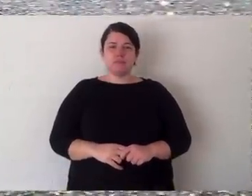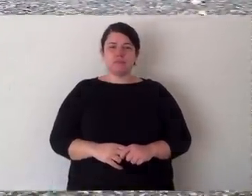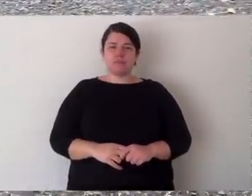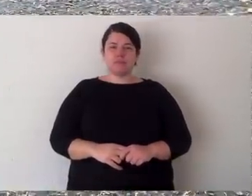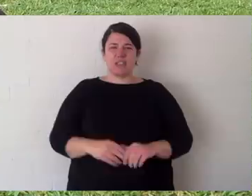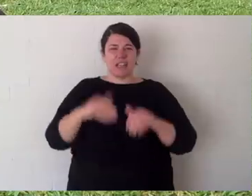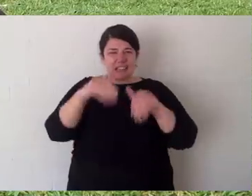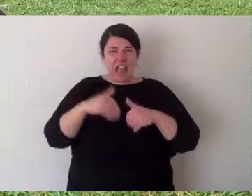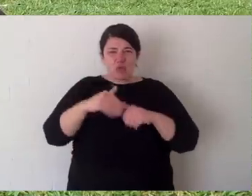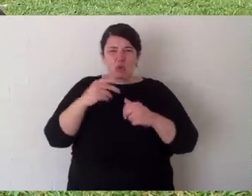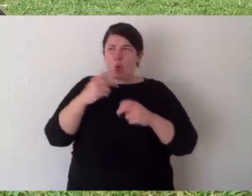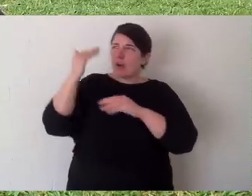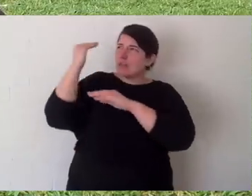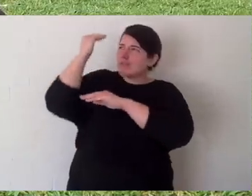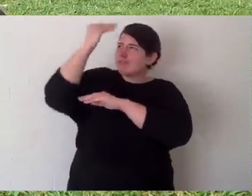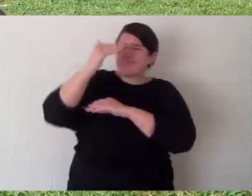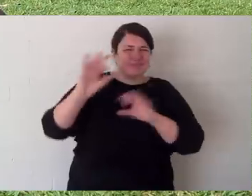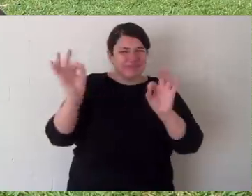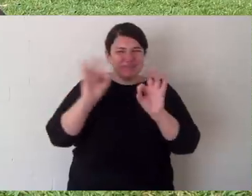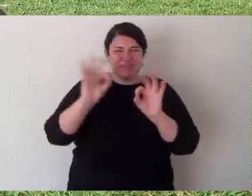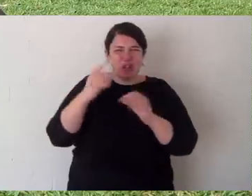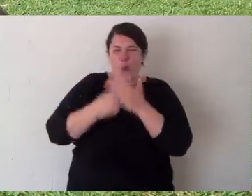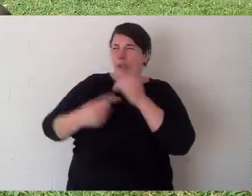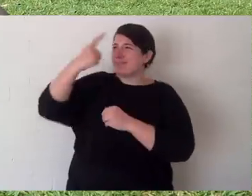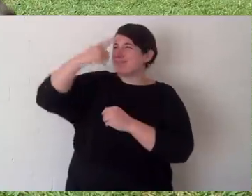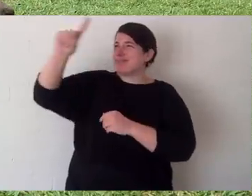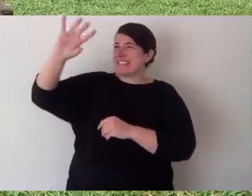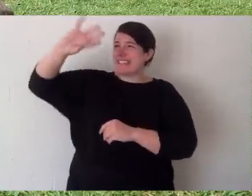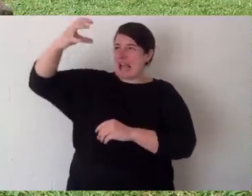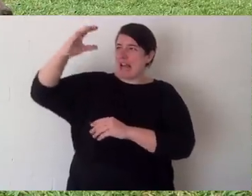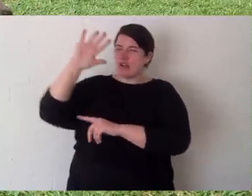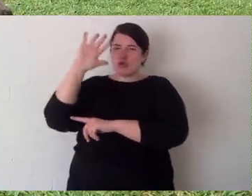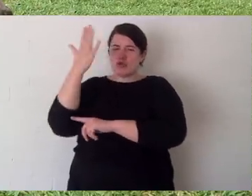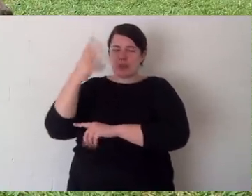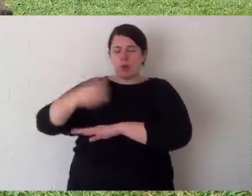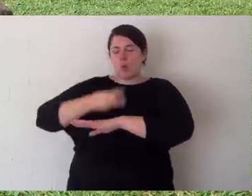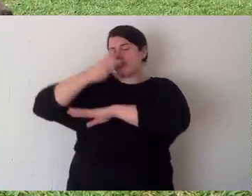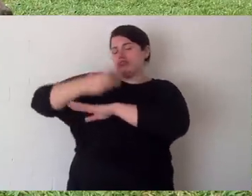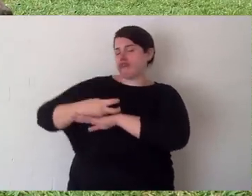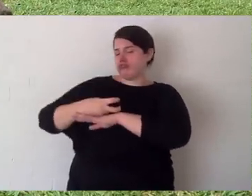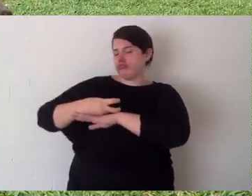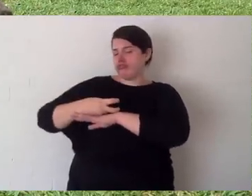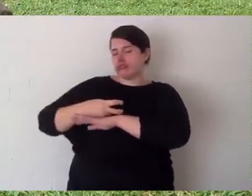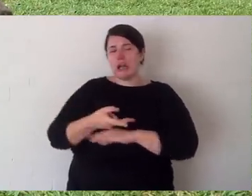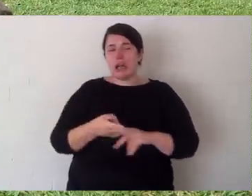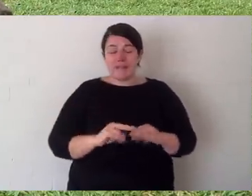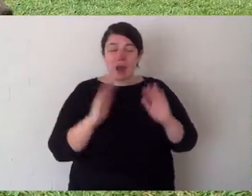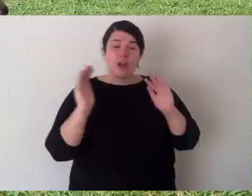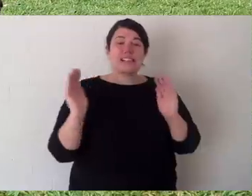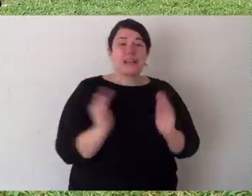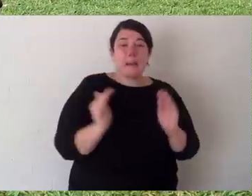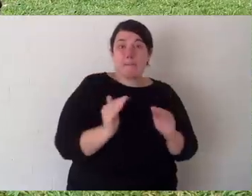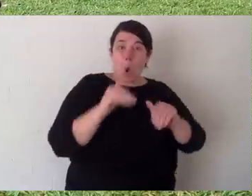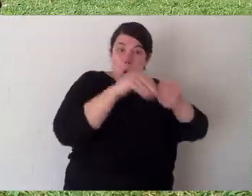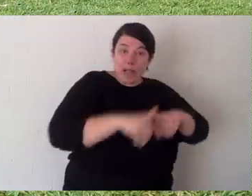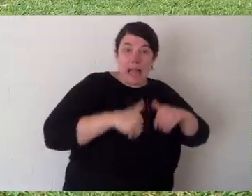was just with. Now the only forms of shelter they use are really to stay out of the heat of the sun. Some of the smaller